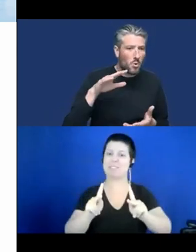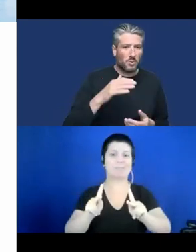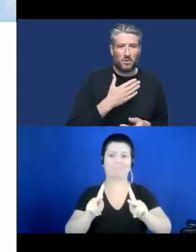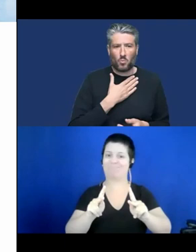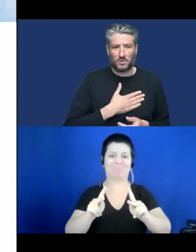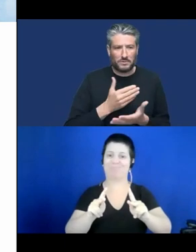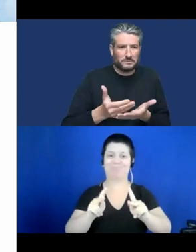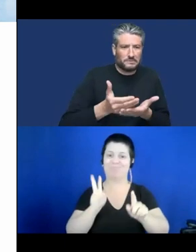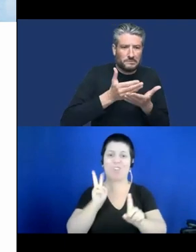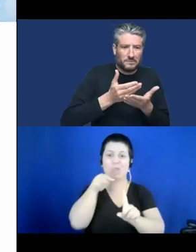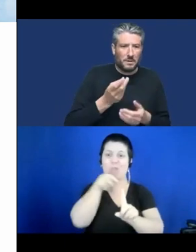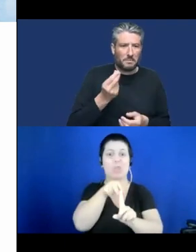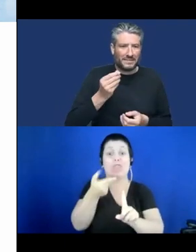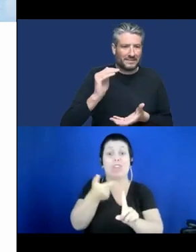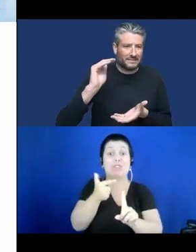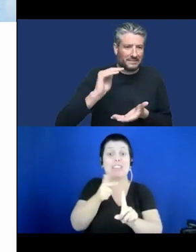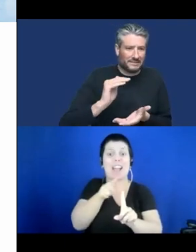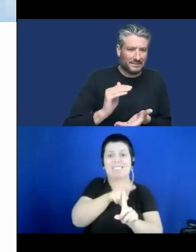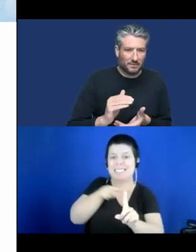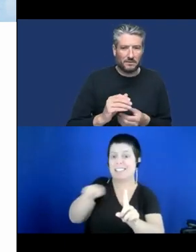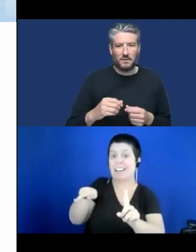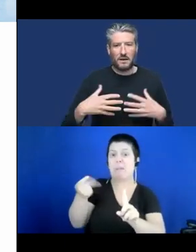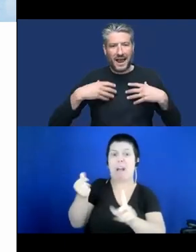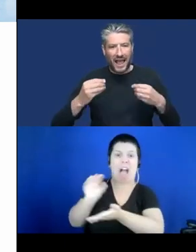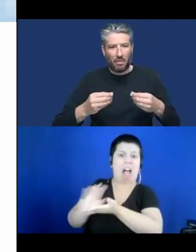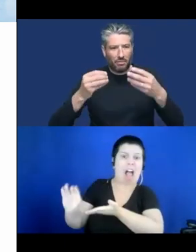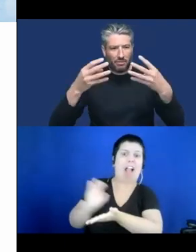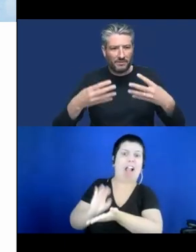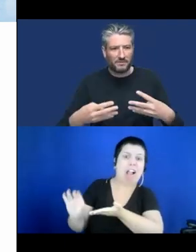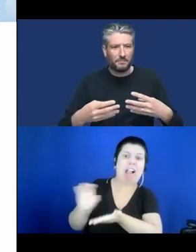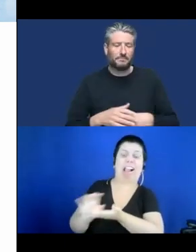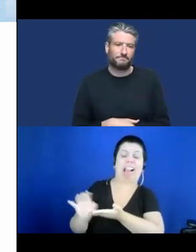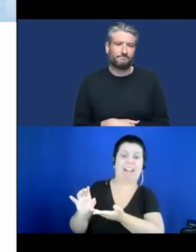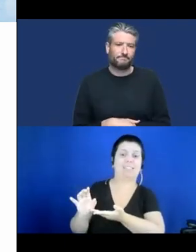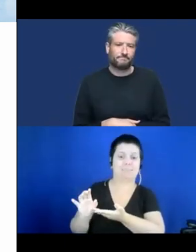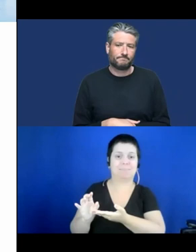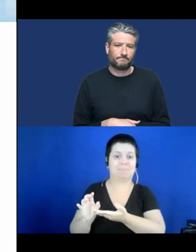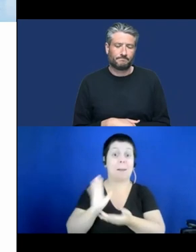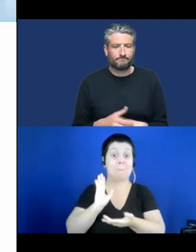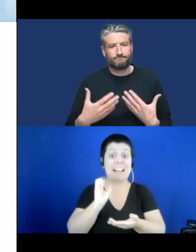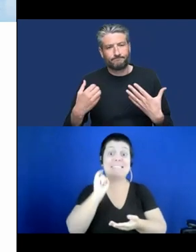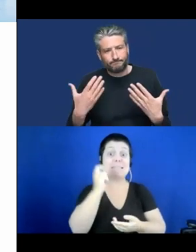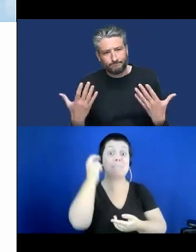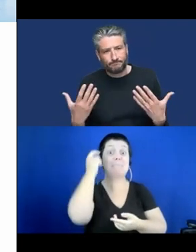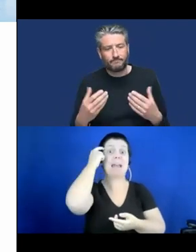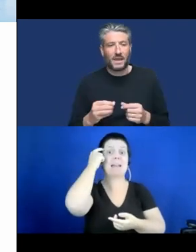stronger and healthier society with more inclusion and more equality.